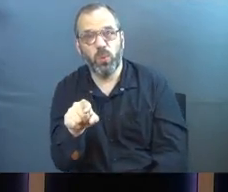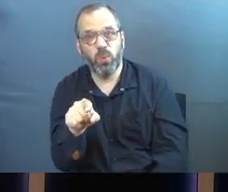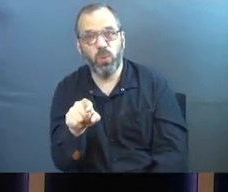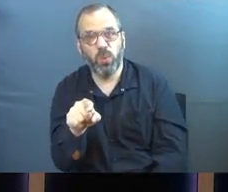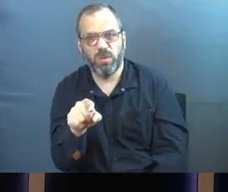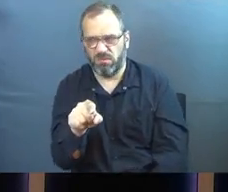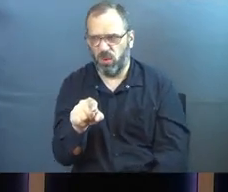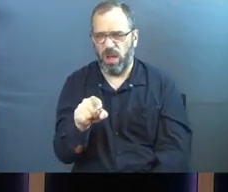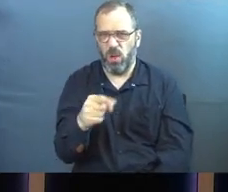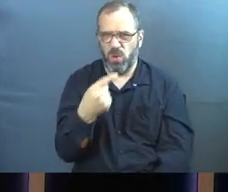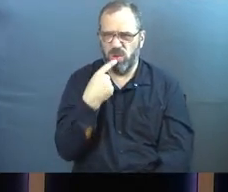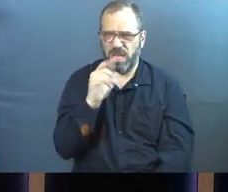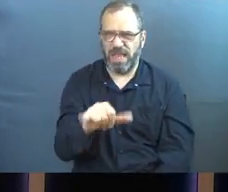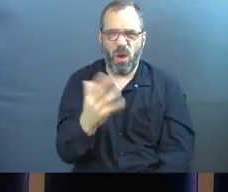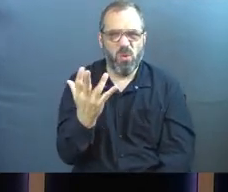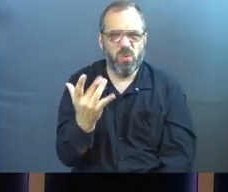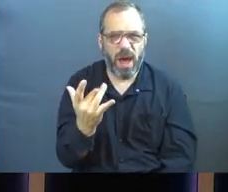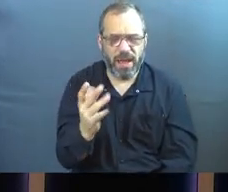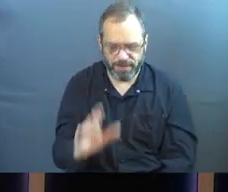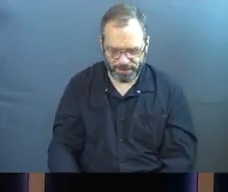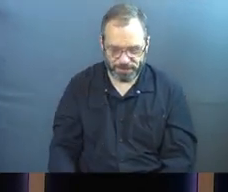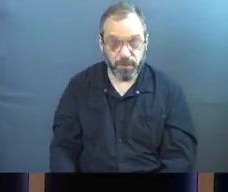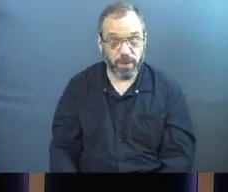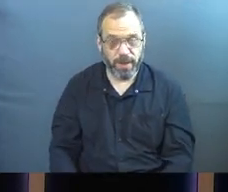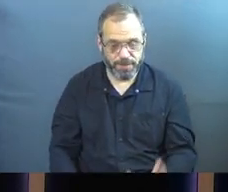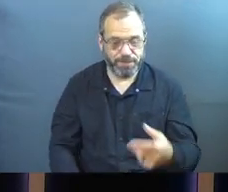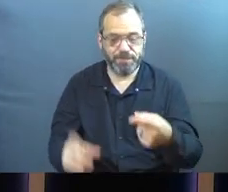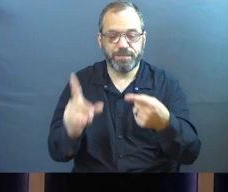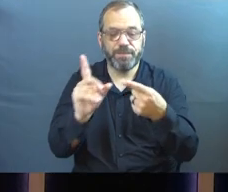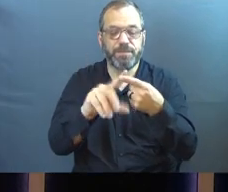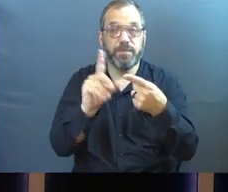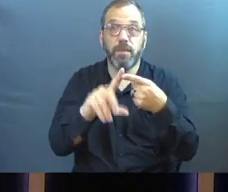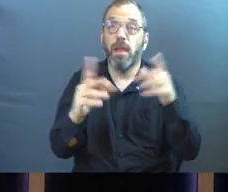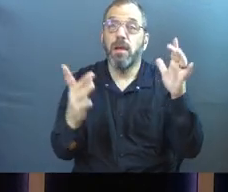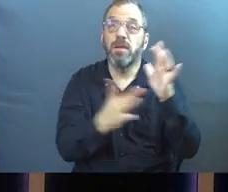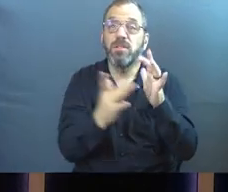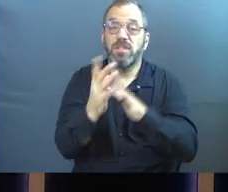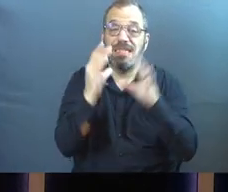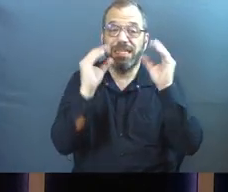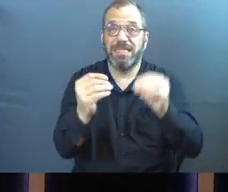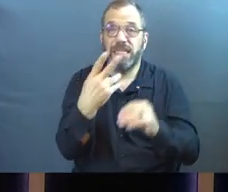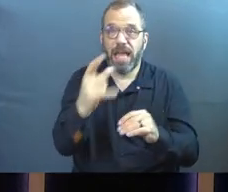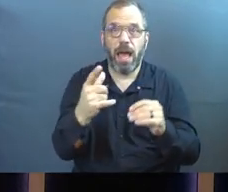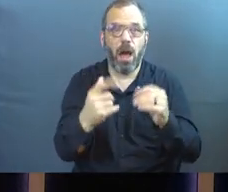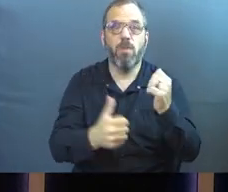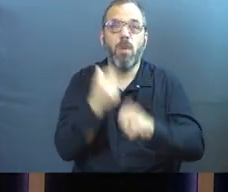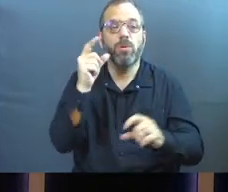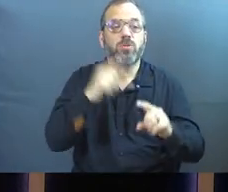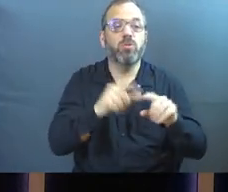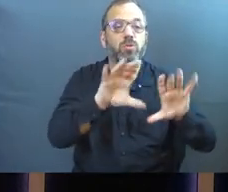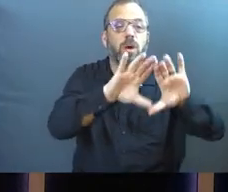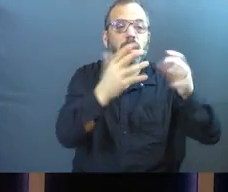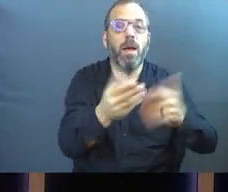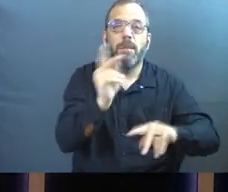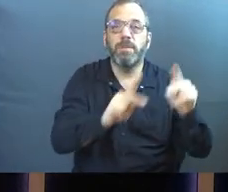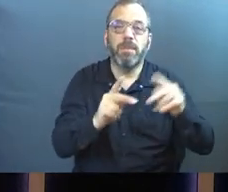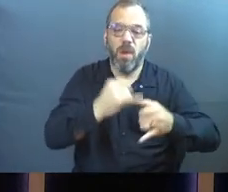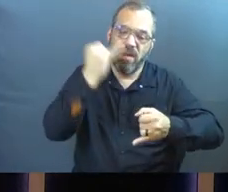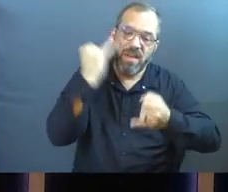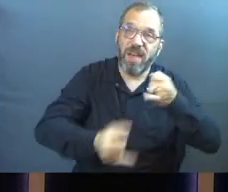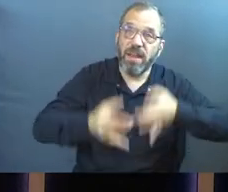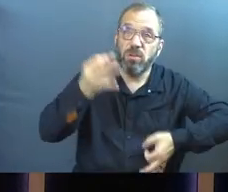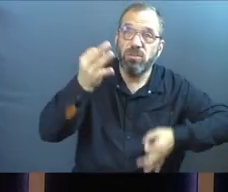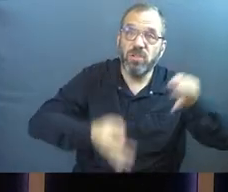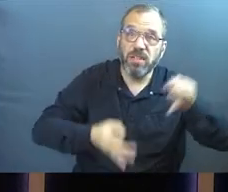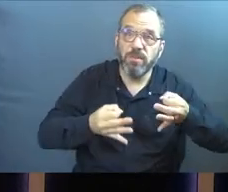Now, why do I say that? Because few reasons. Number one, Jesus teaching on hell was primarily toward people before the final